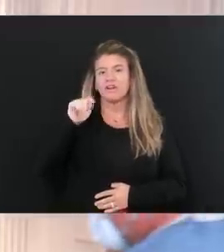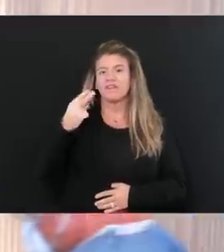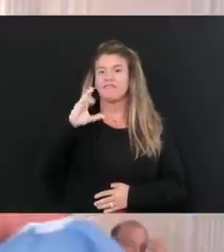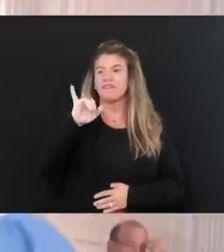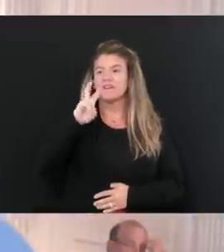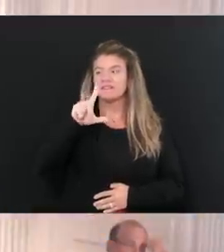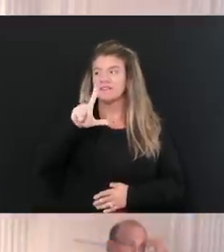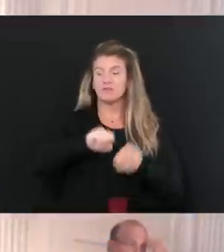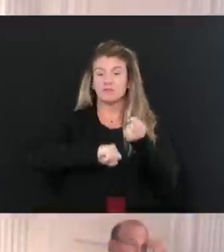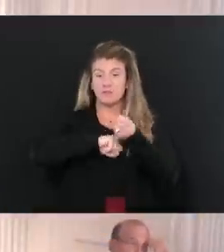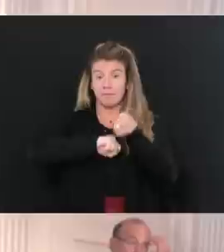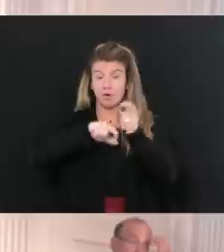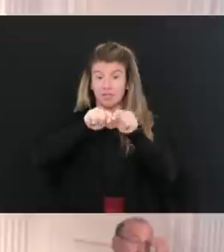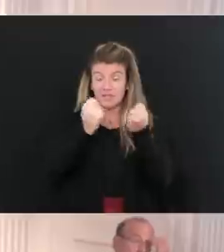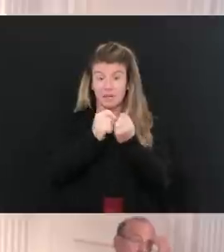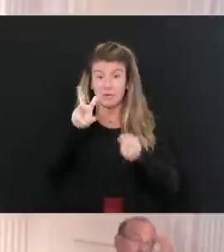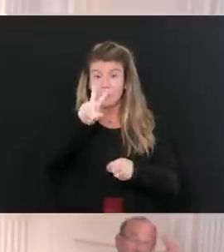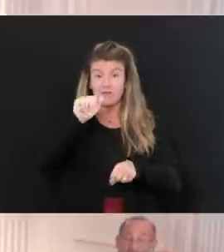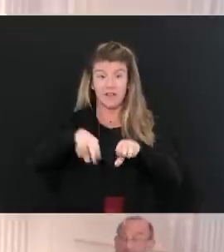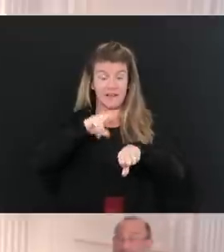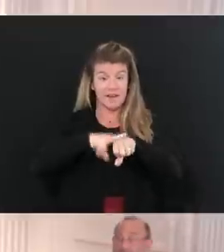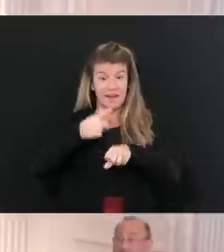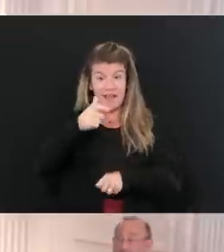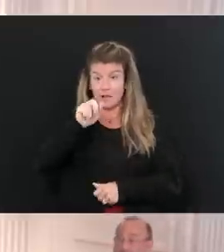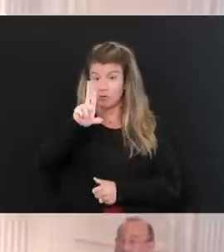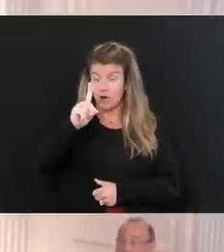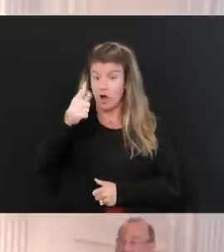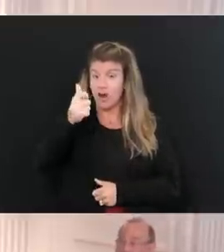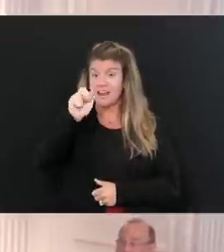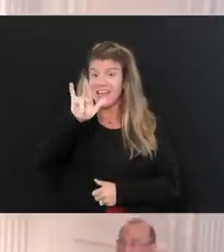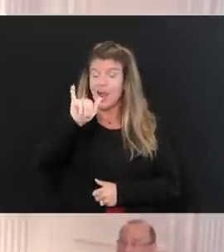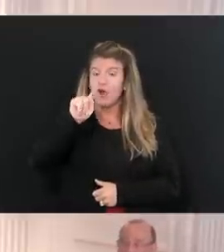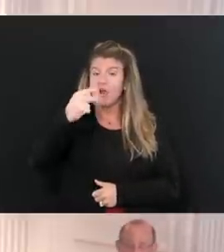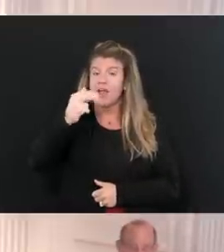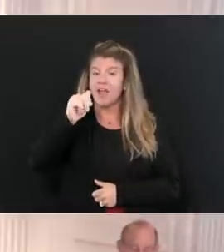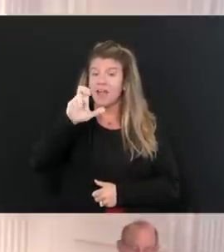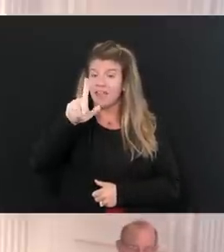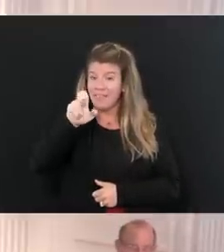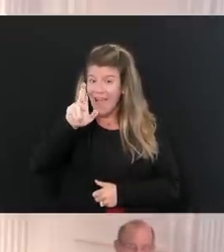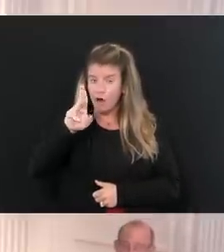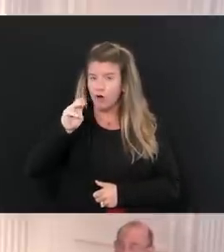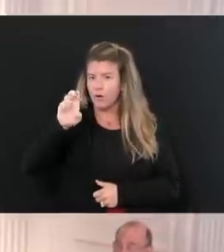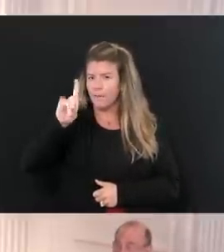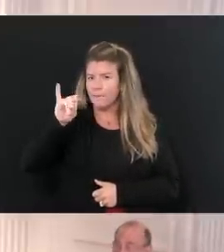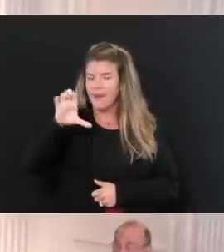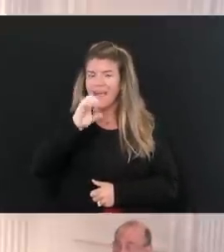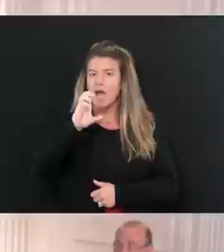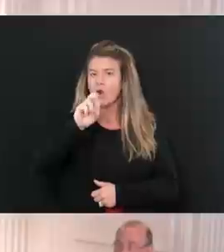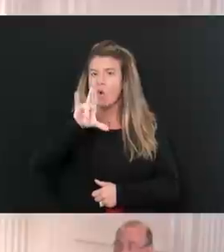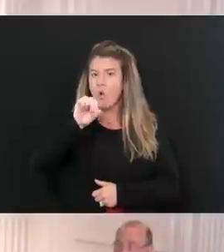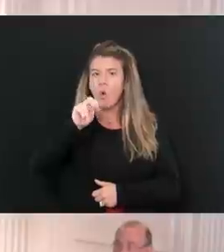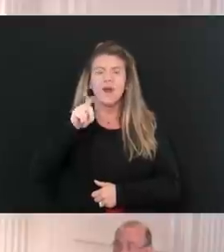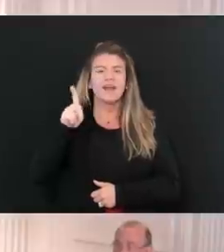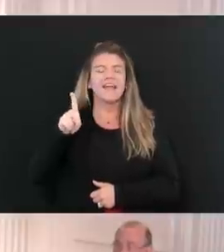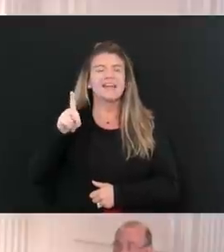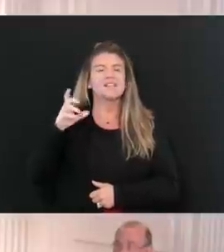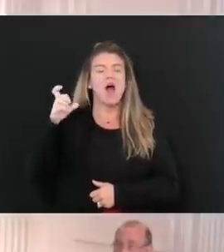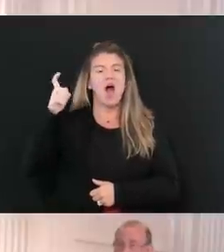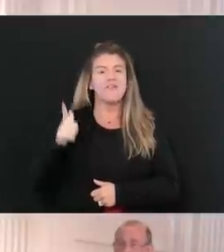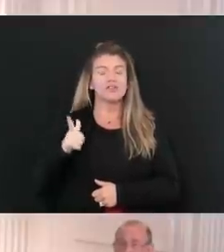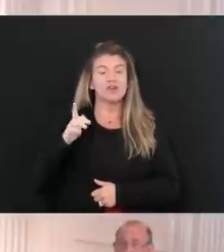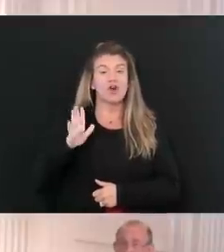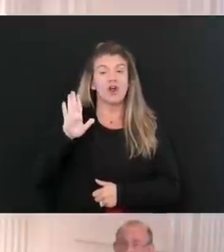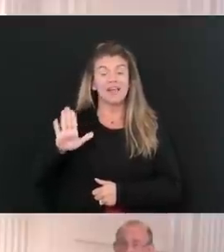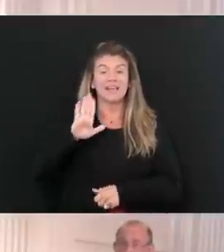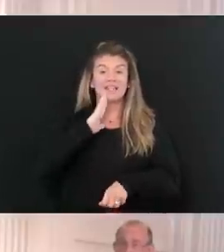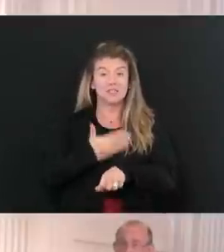Team with the West Virginia National Guard. We have Gary Thacker, who's a medic, and Oren Click, who's the medical operations officer. Oren's daughter,